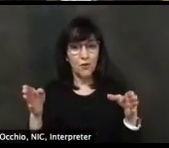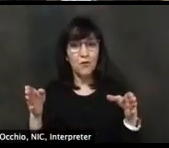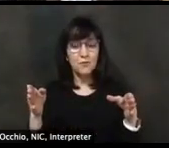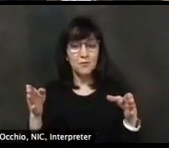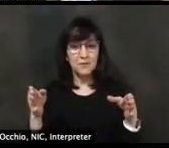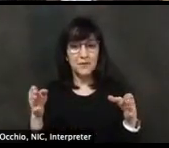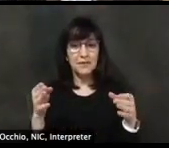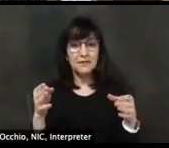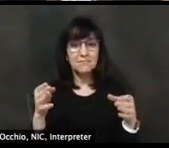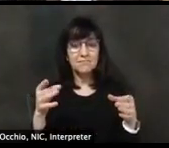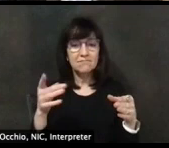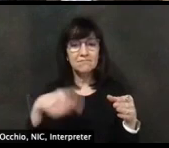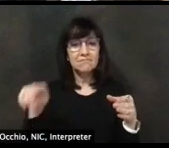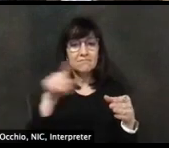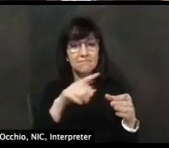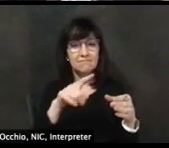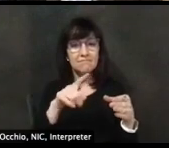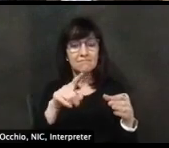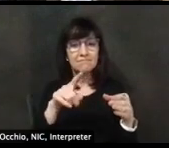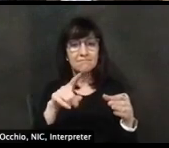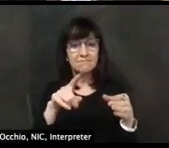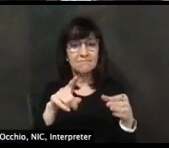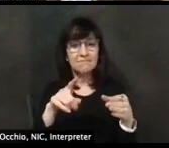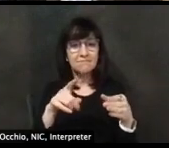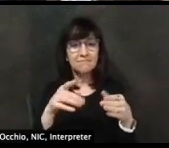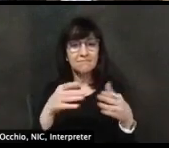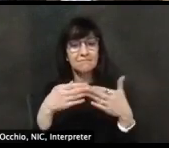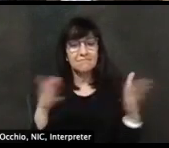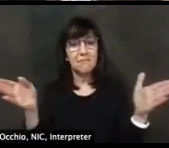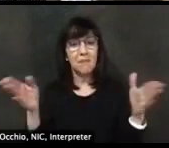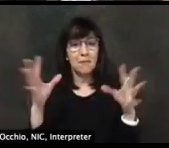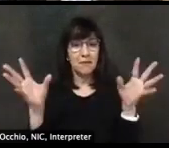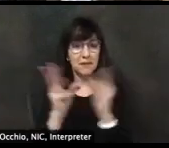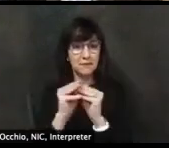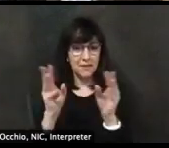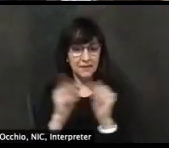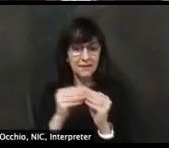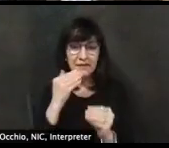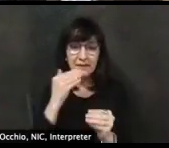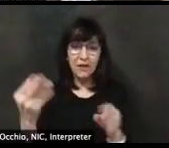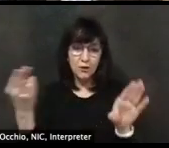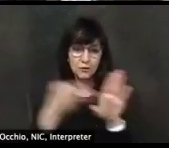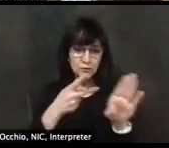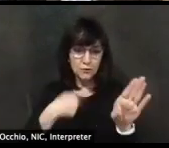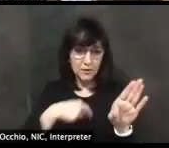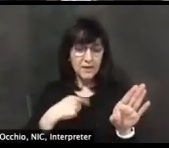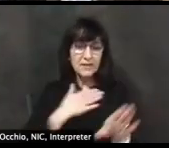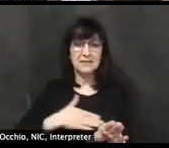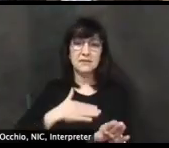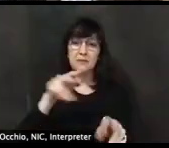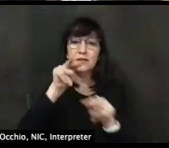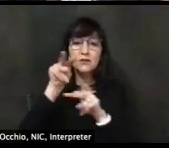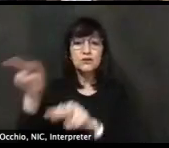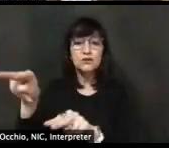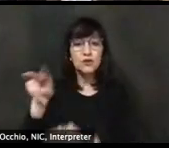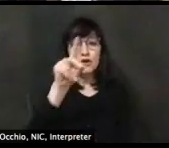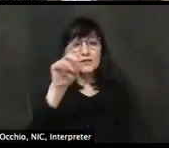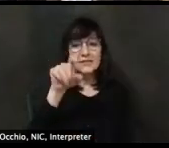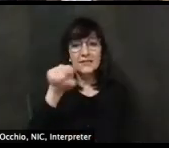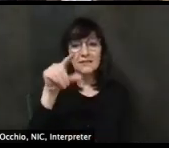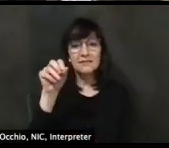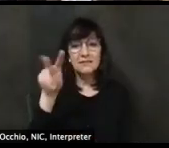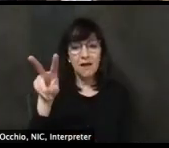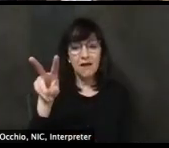I would ask everybody, well thank you for joining us first of all, please do visit de.gov slash economy for details about